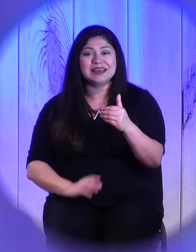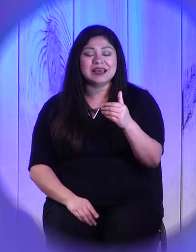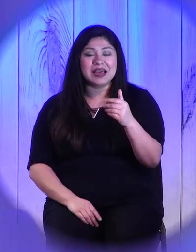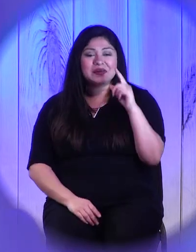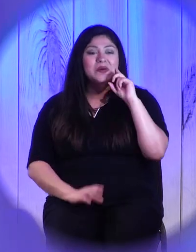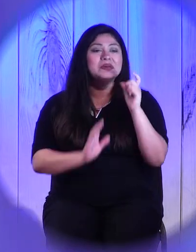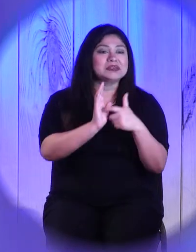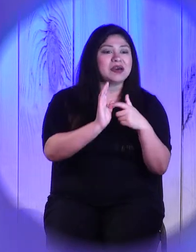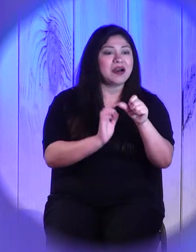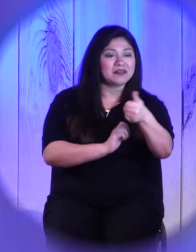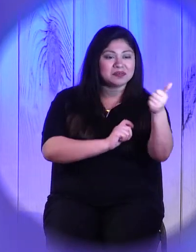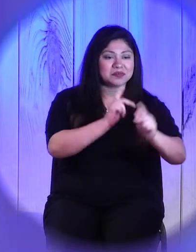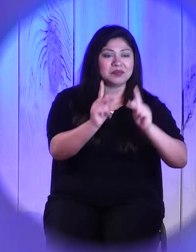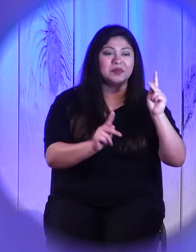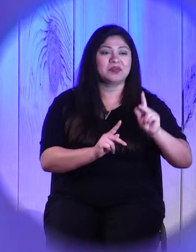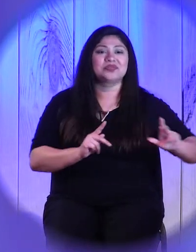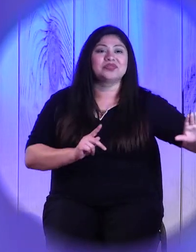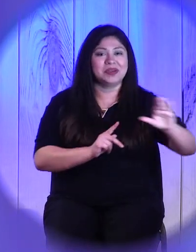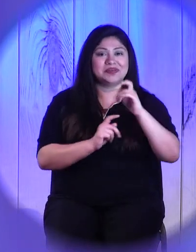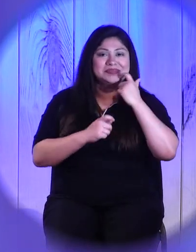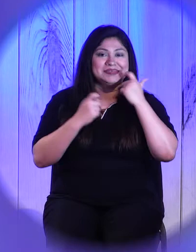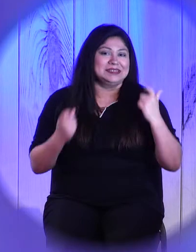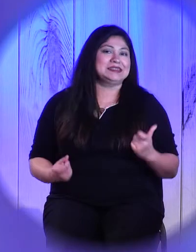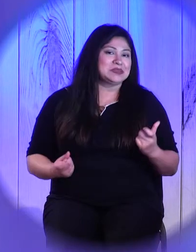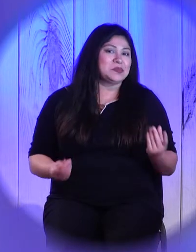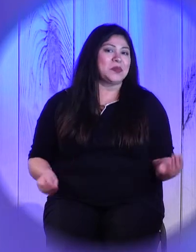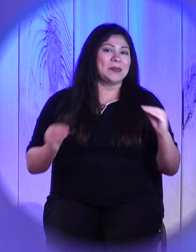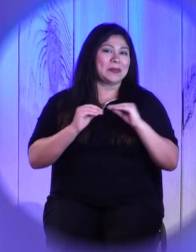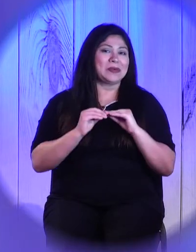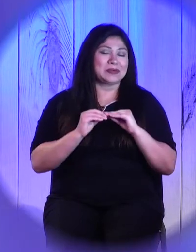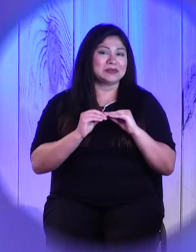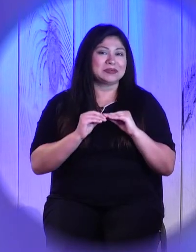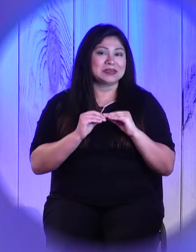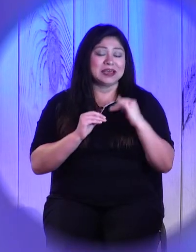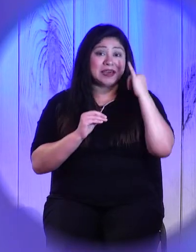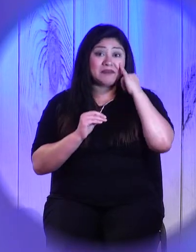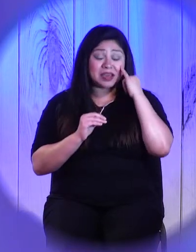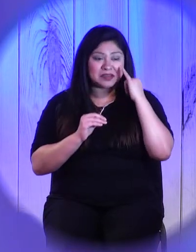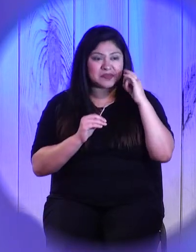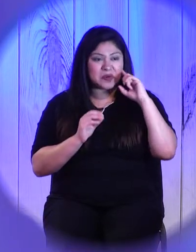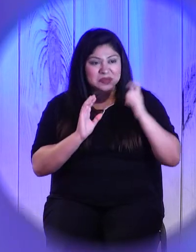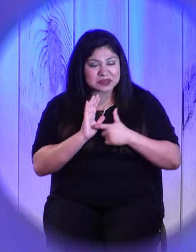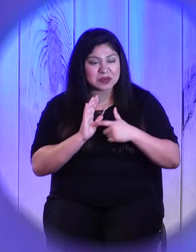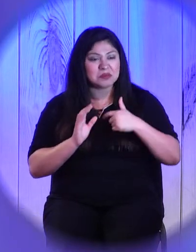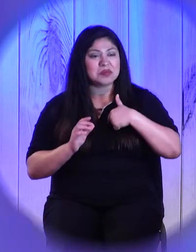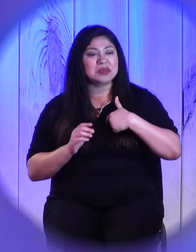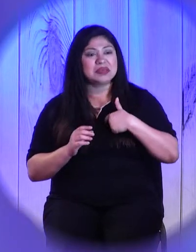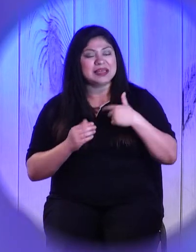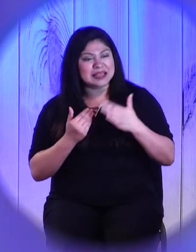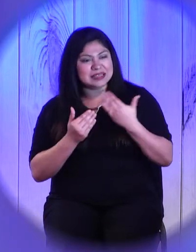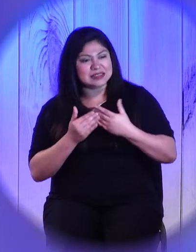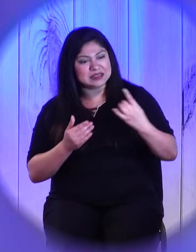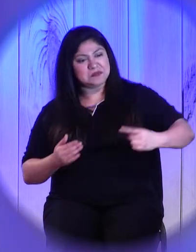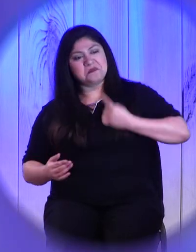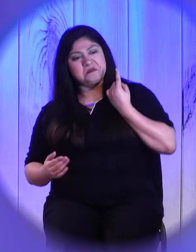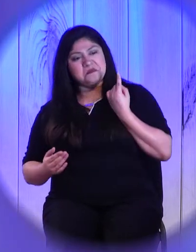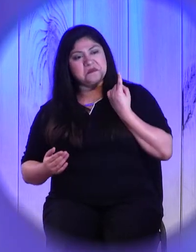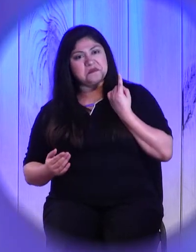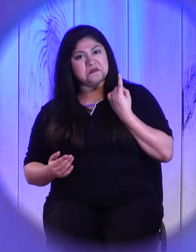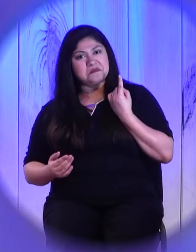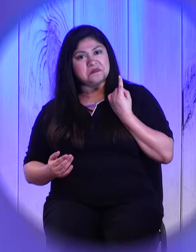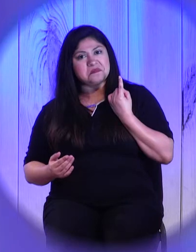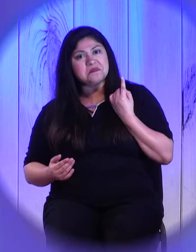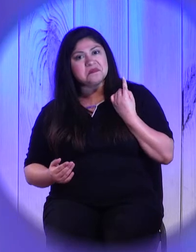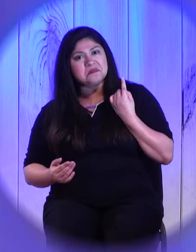crazy. And so, in fact, when I find myself being easily offended, when I find myself not just frustrated but